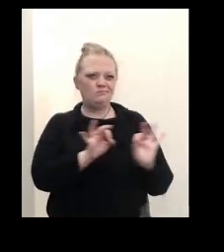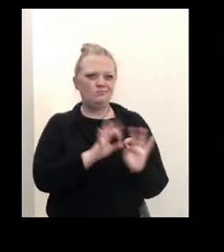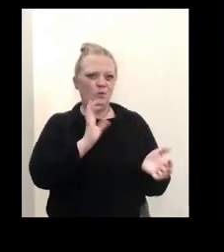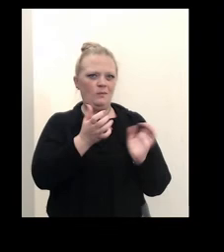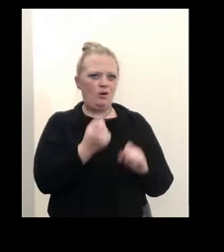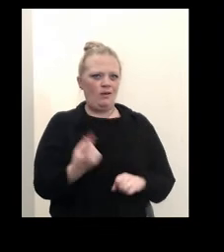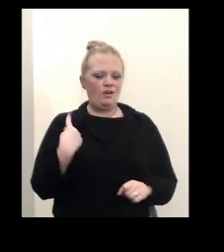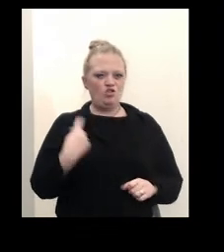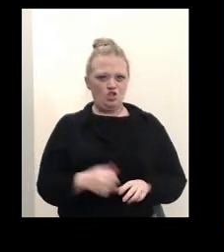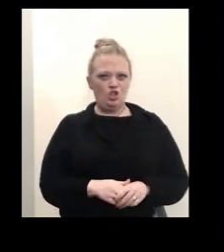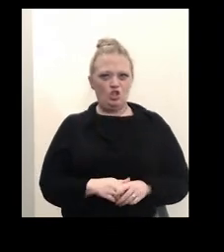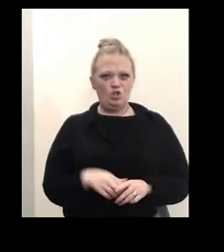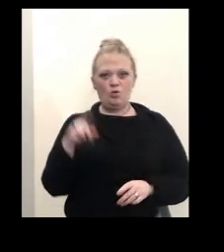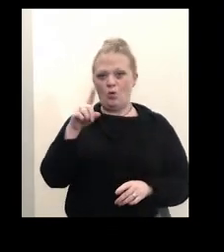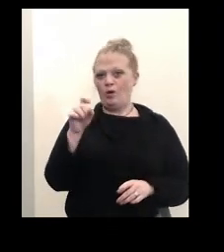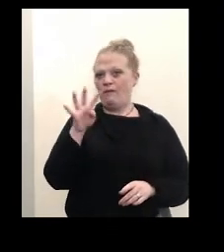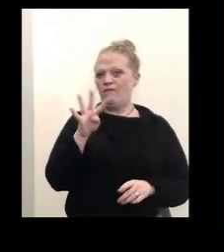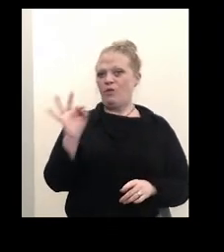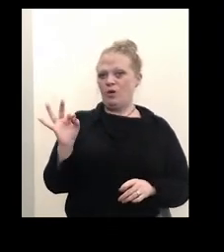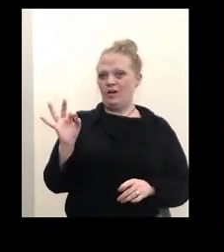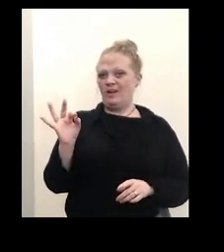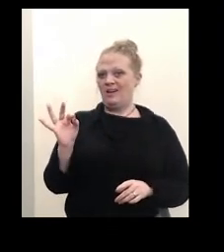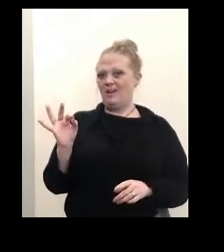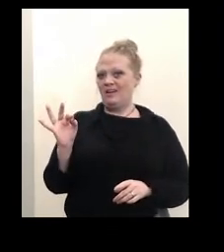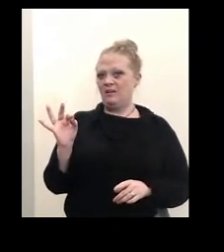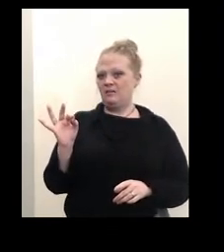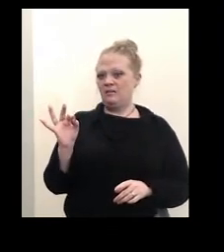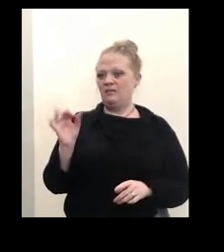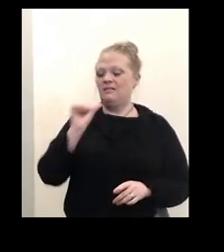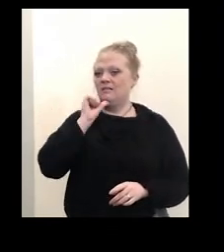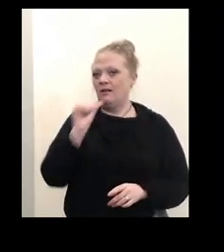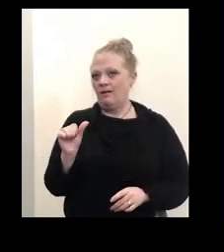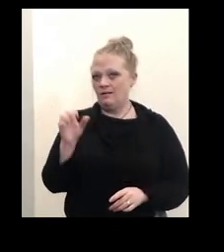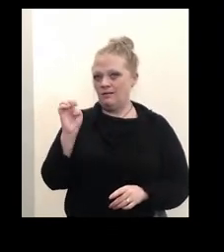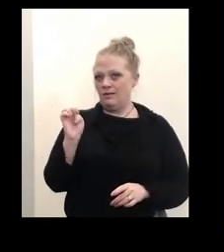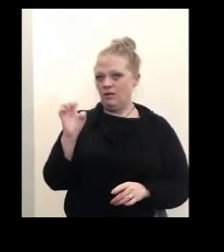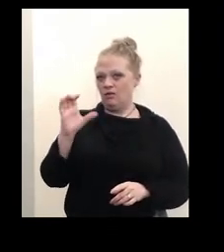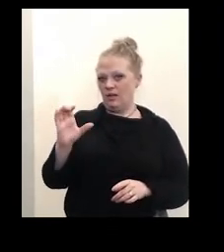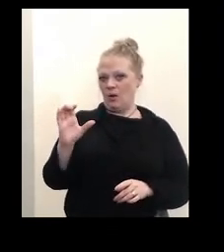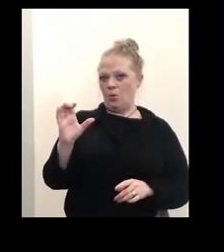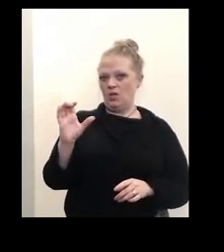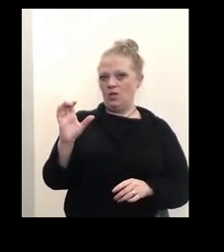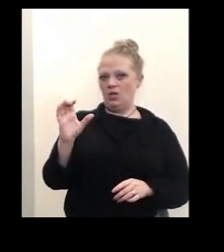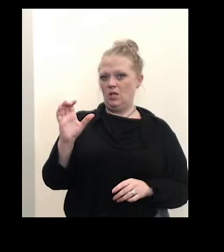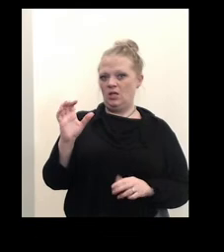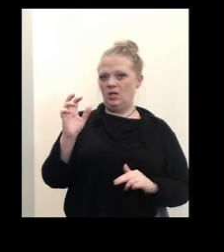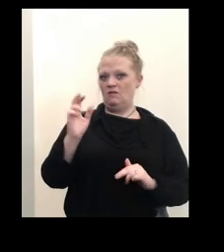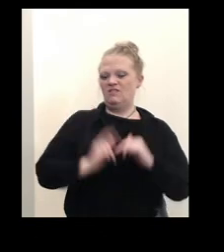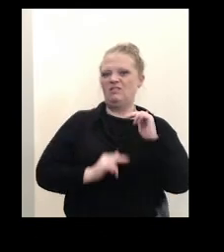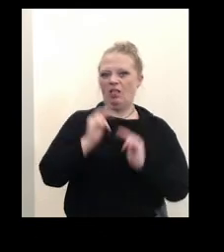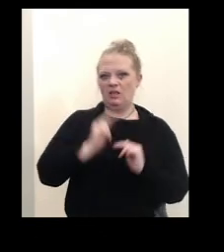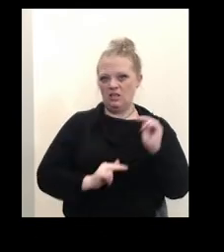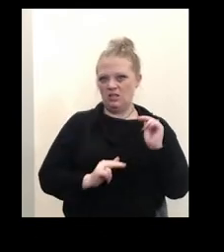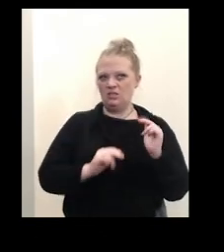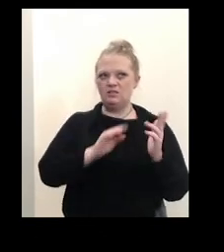So there were 149 non Erie County, uh, facilities beds.